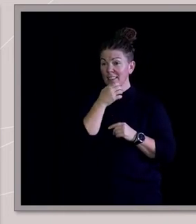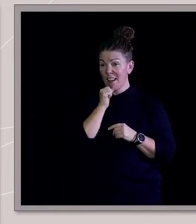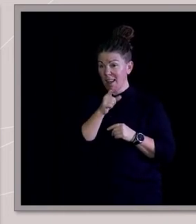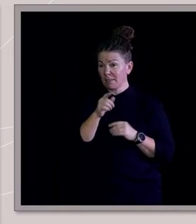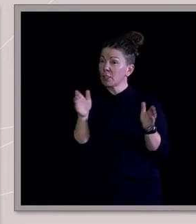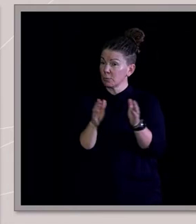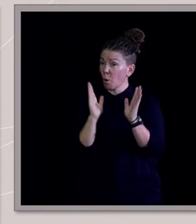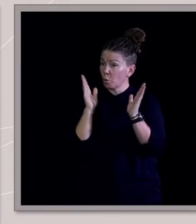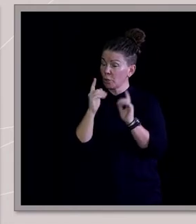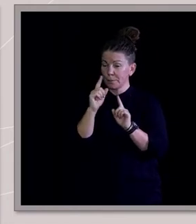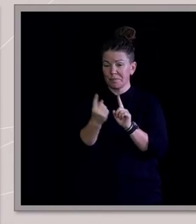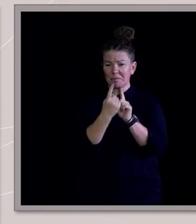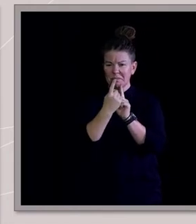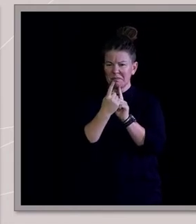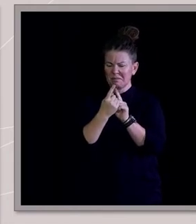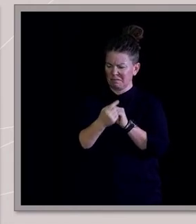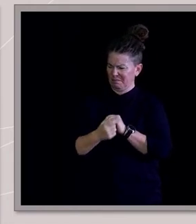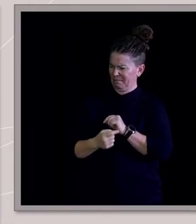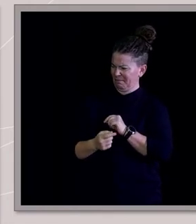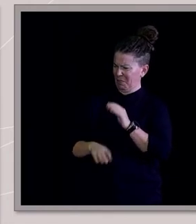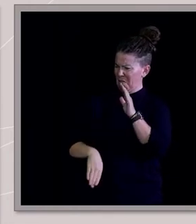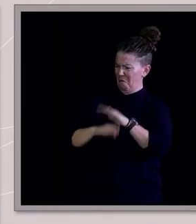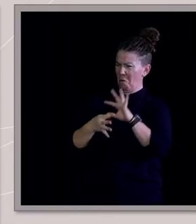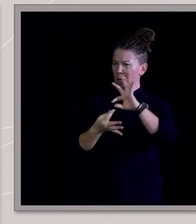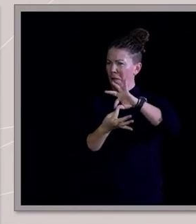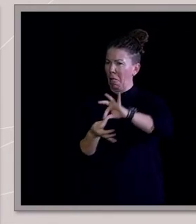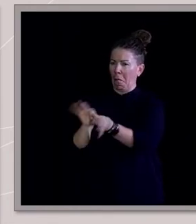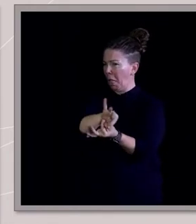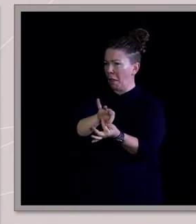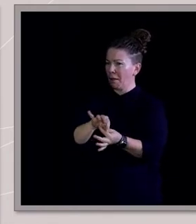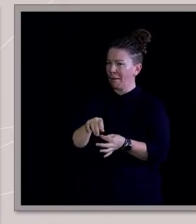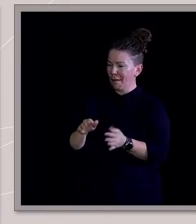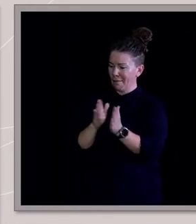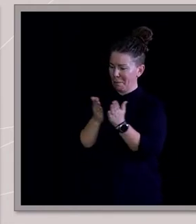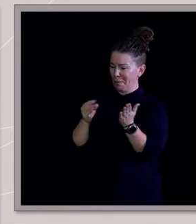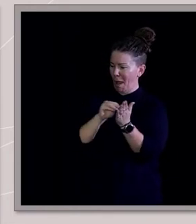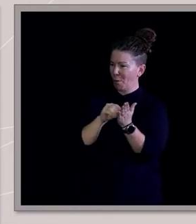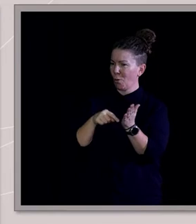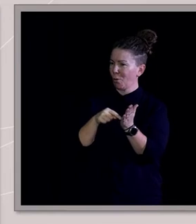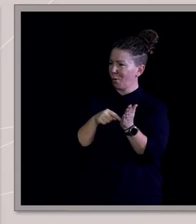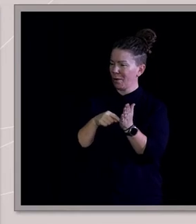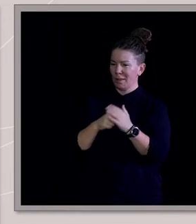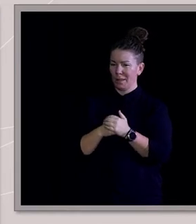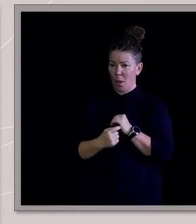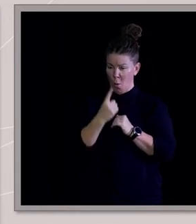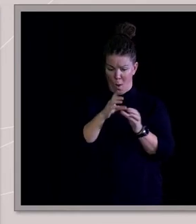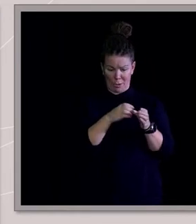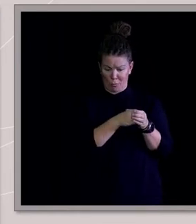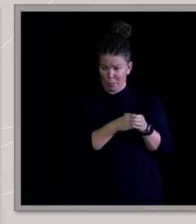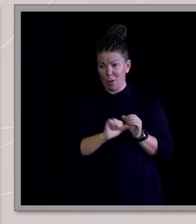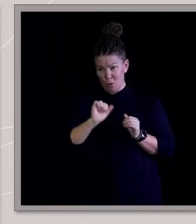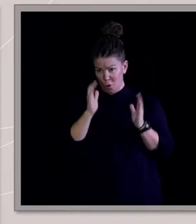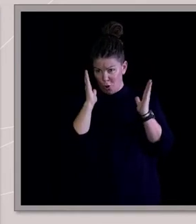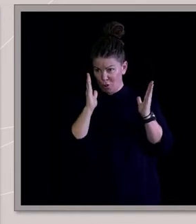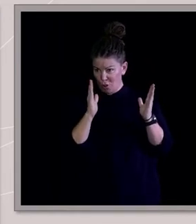was an absolute misinterpretation of the Bible and that ours was the only group in Australia, apart from one other, that